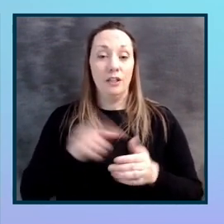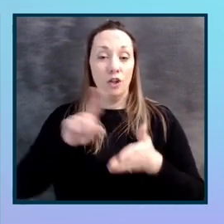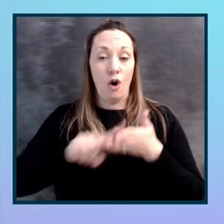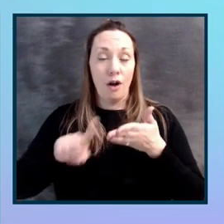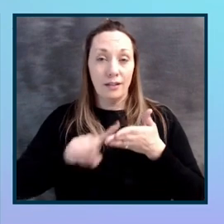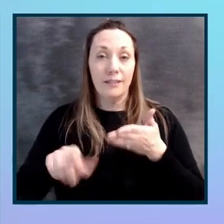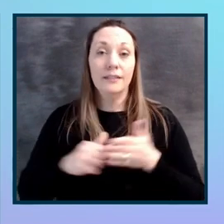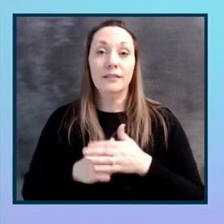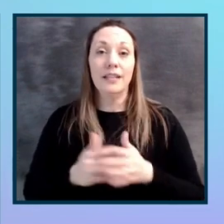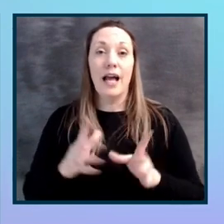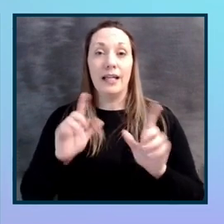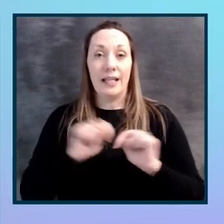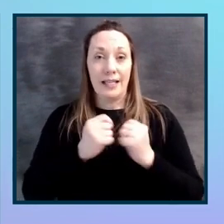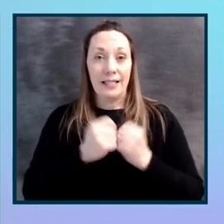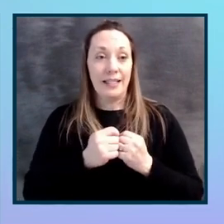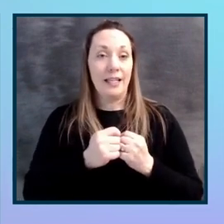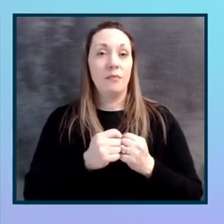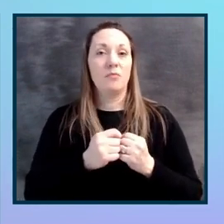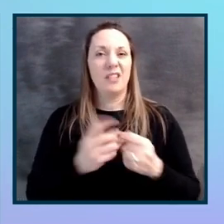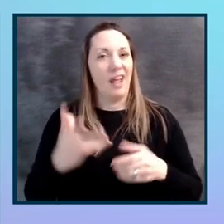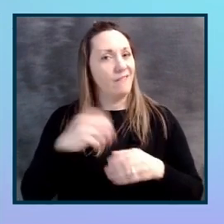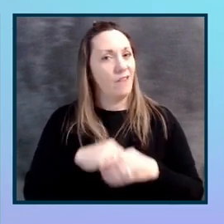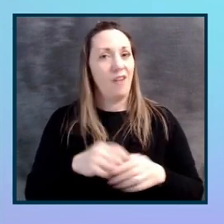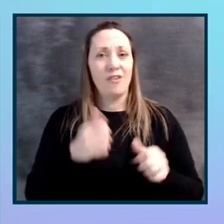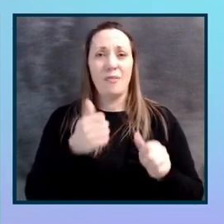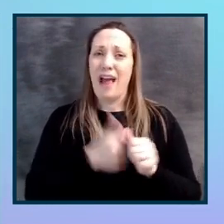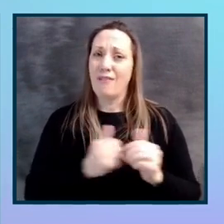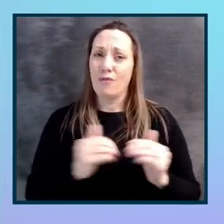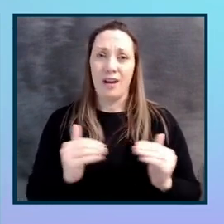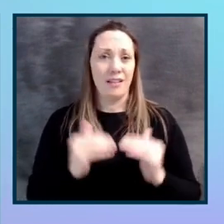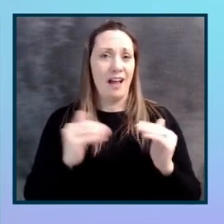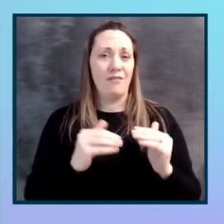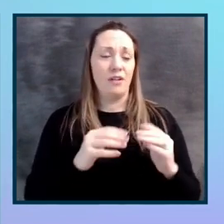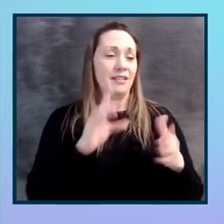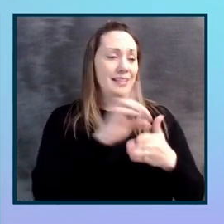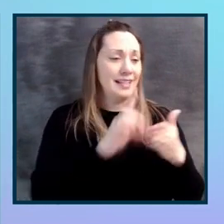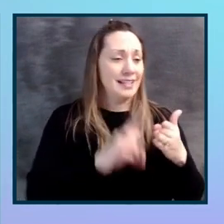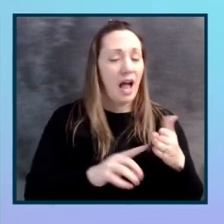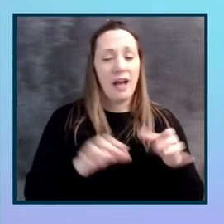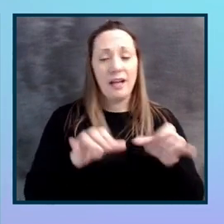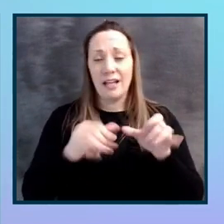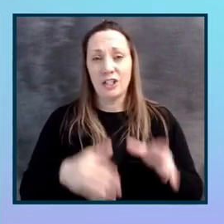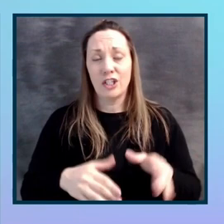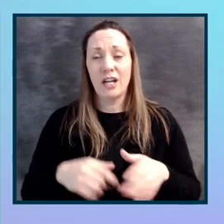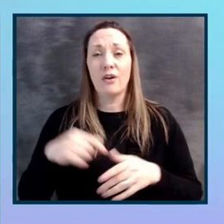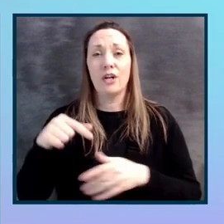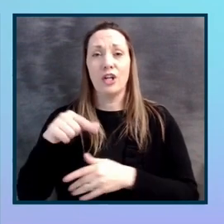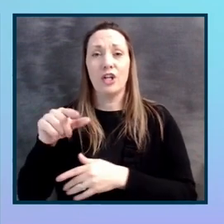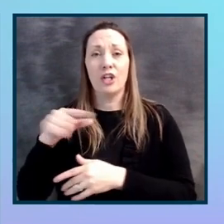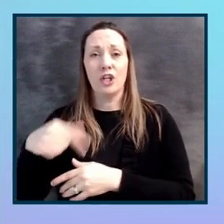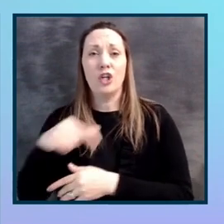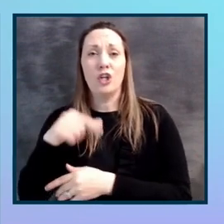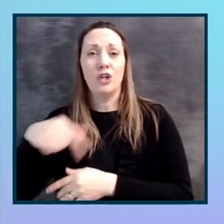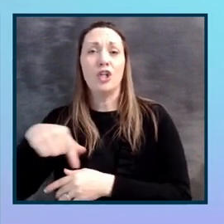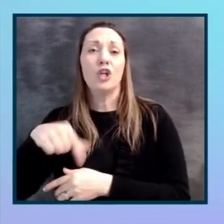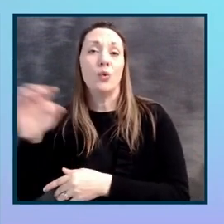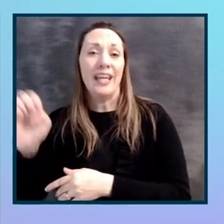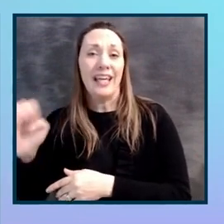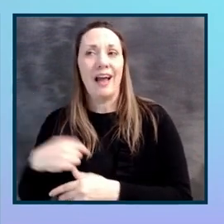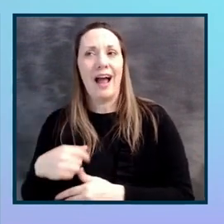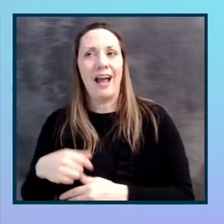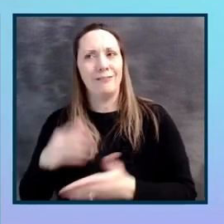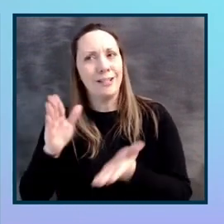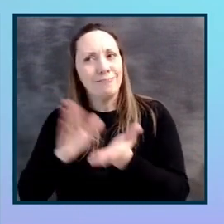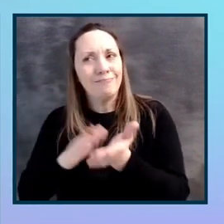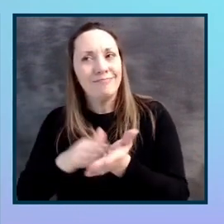involved from every level, from design and engineering and QE. QEs have to shout out my teams because they've been absolutely instrumental in